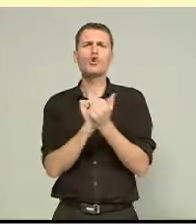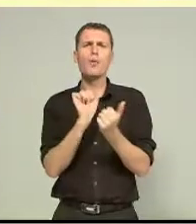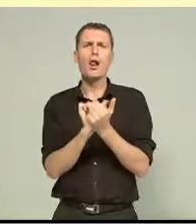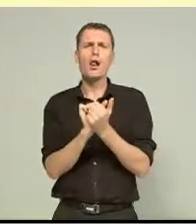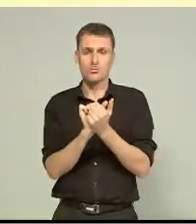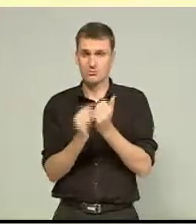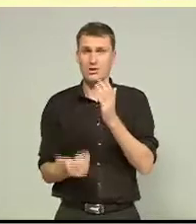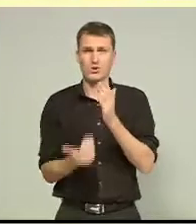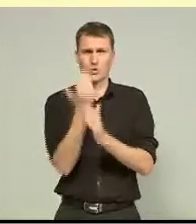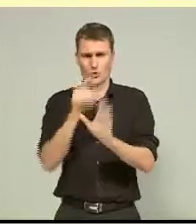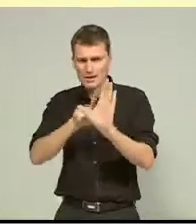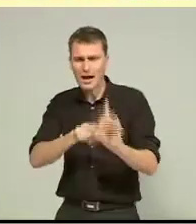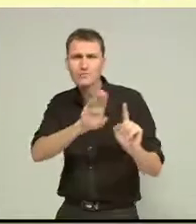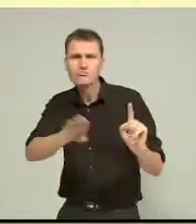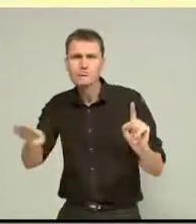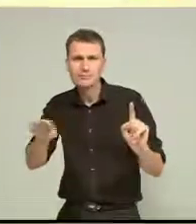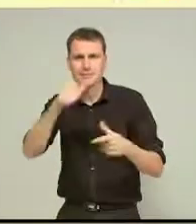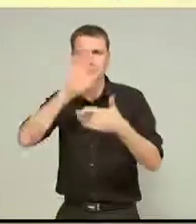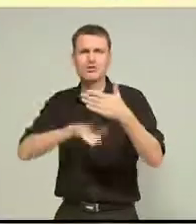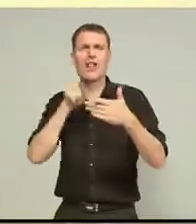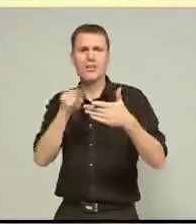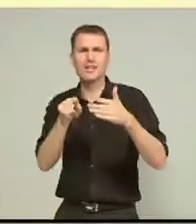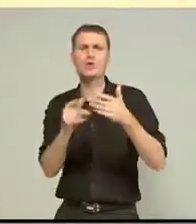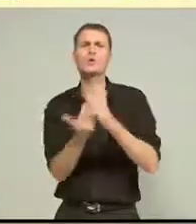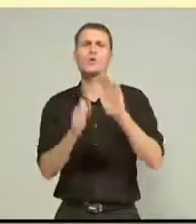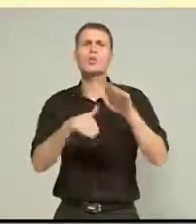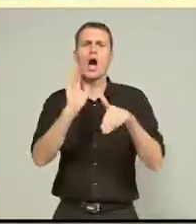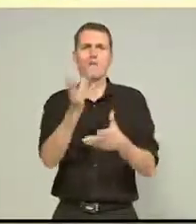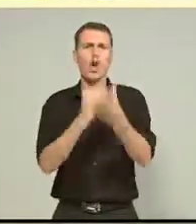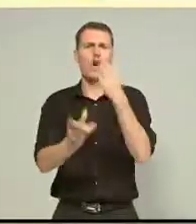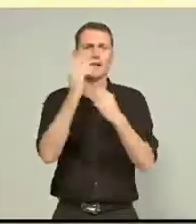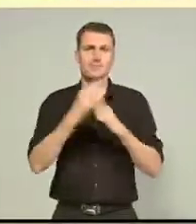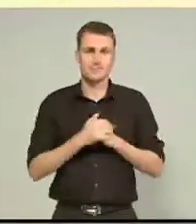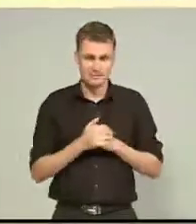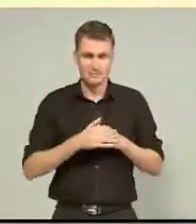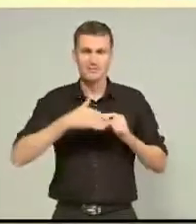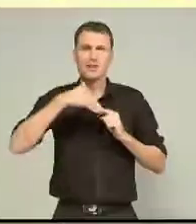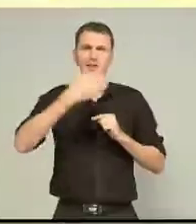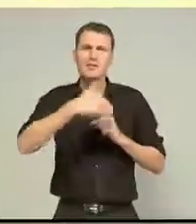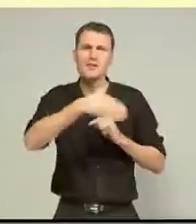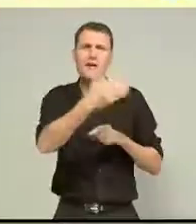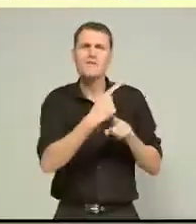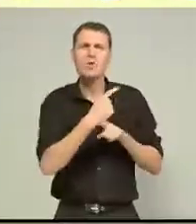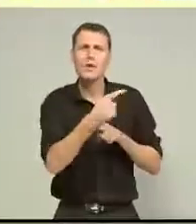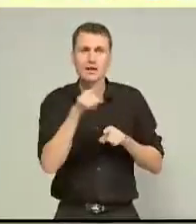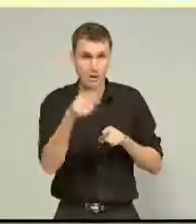conducive to the type of learning that young New Zealanders are experiencing. Every Thursday the school will open its doors to showcase a modern learning